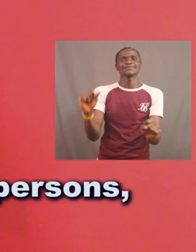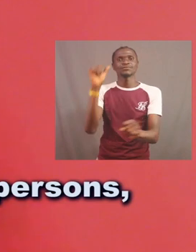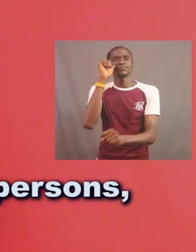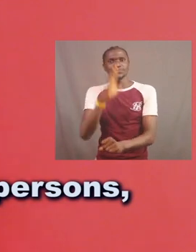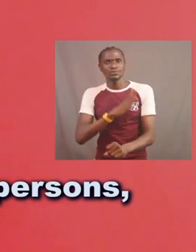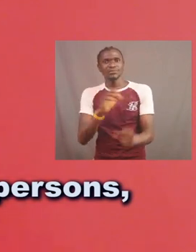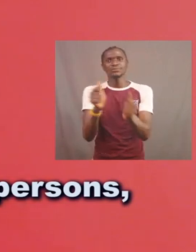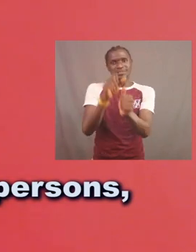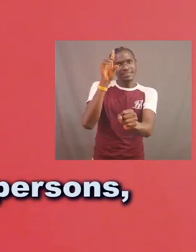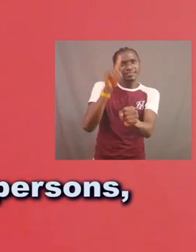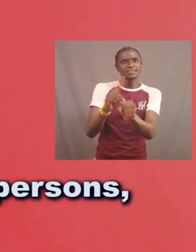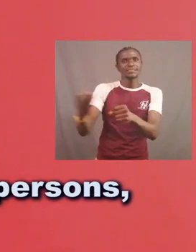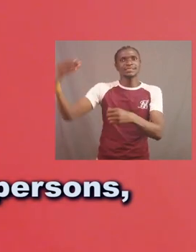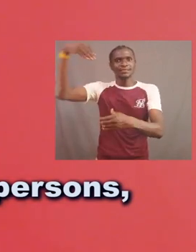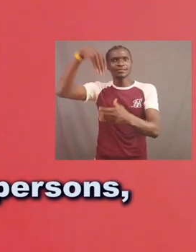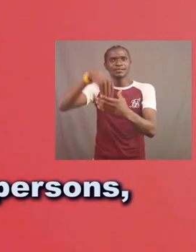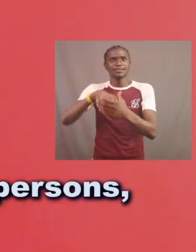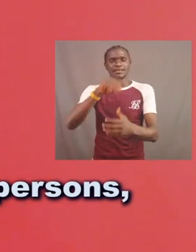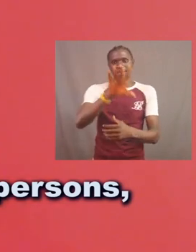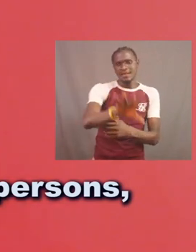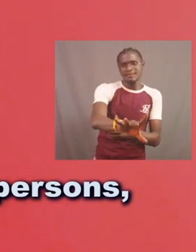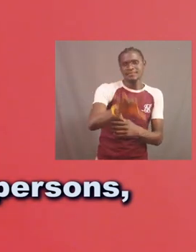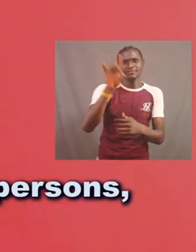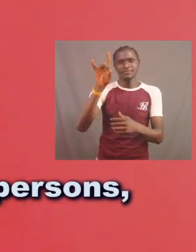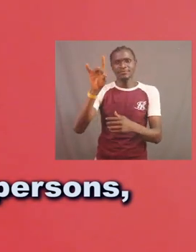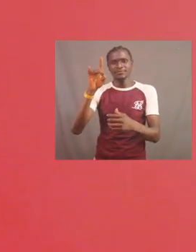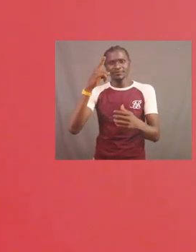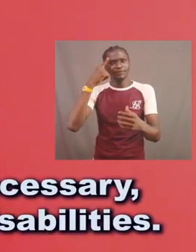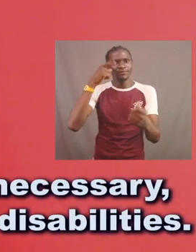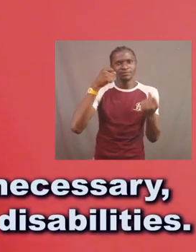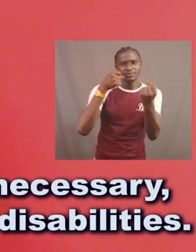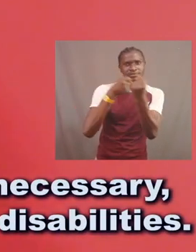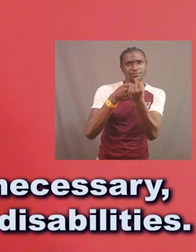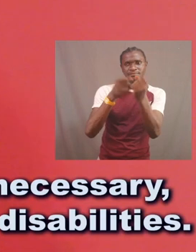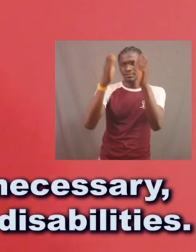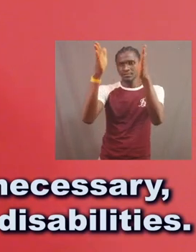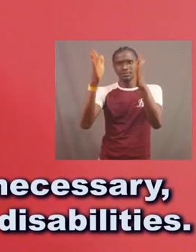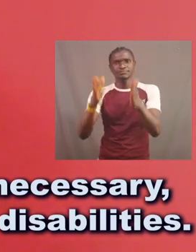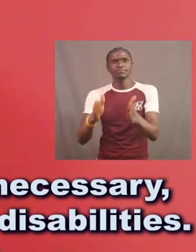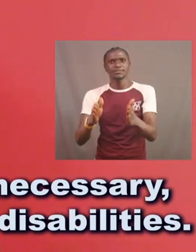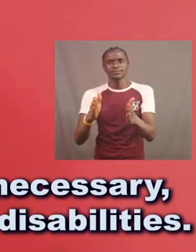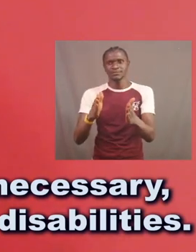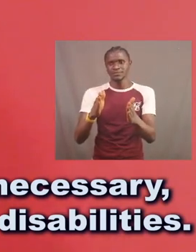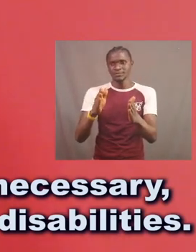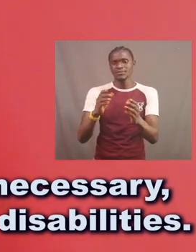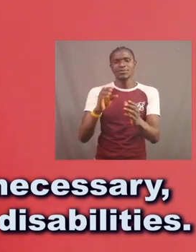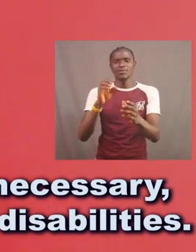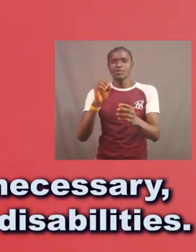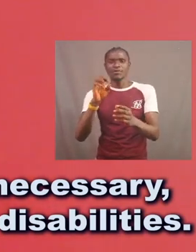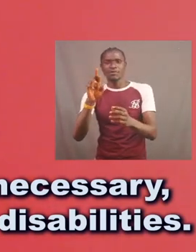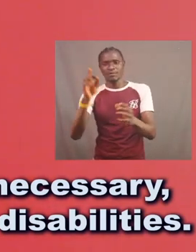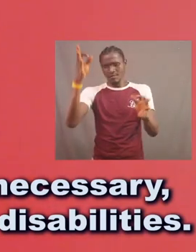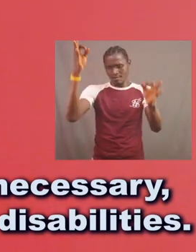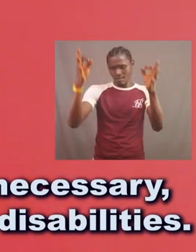include the appointment of support person, guidance or legal representative if